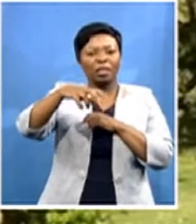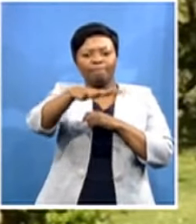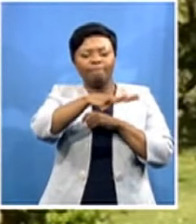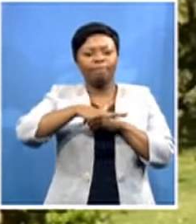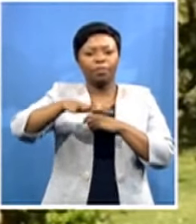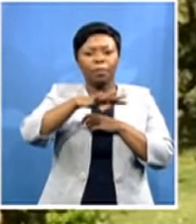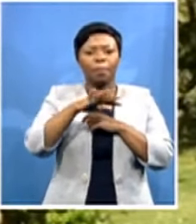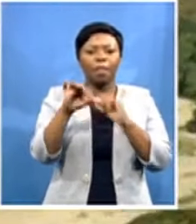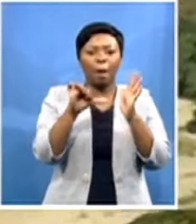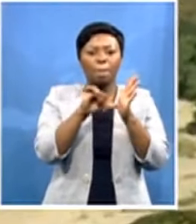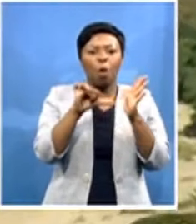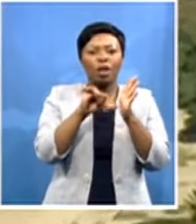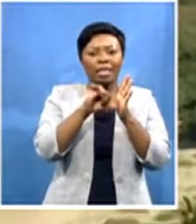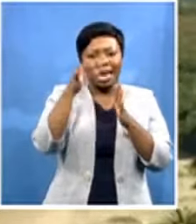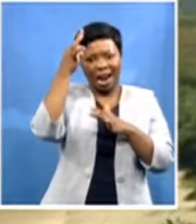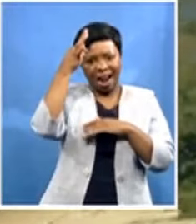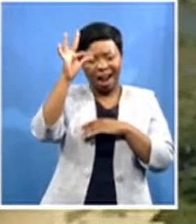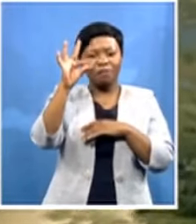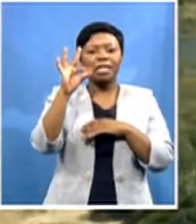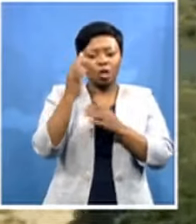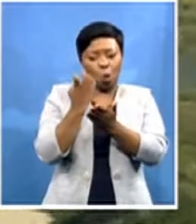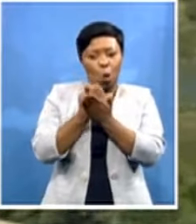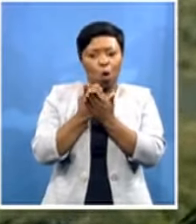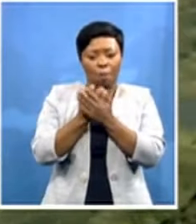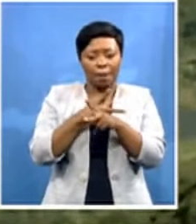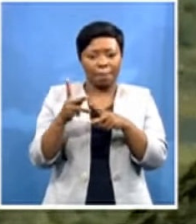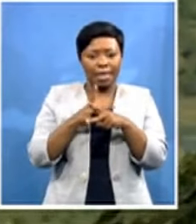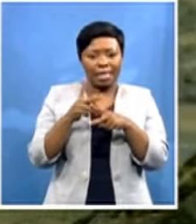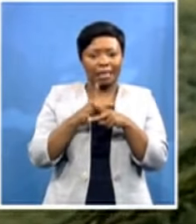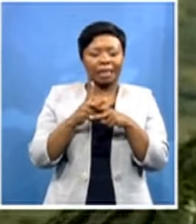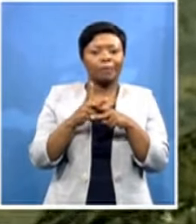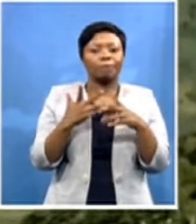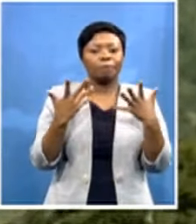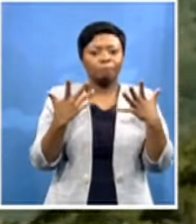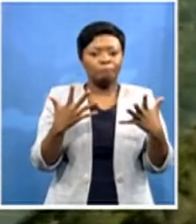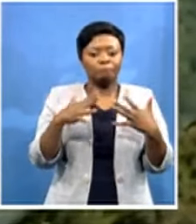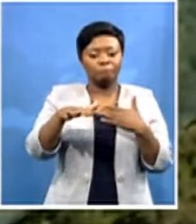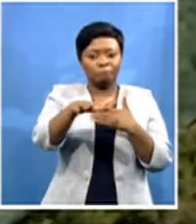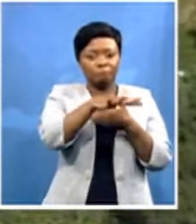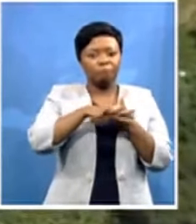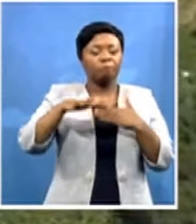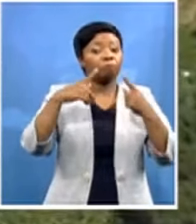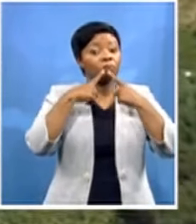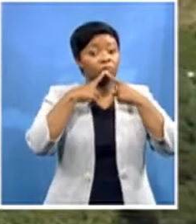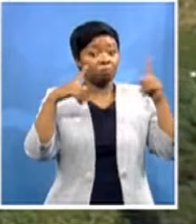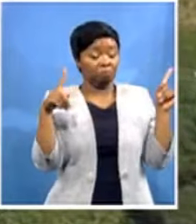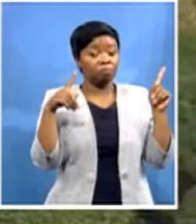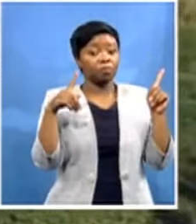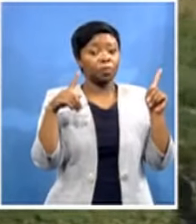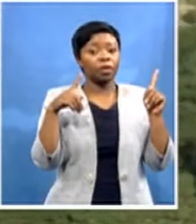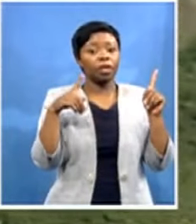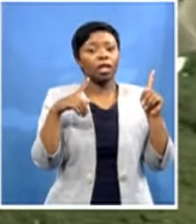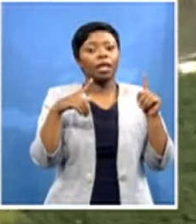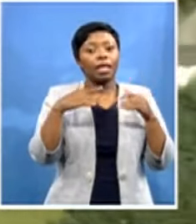economy plan. But the resurfacing of the decree and its exclusionist in Asia are taking the